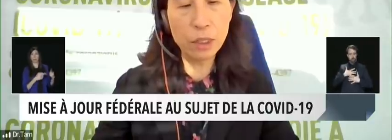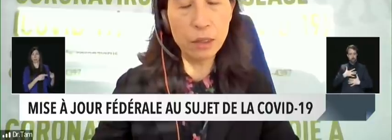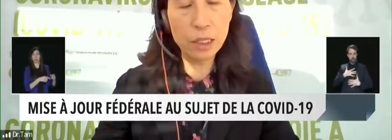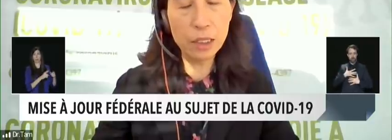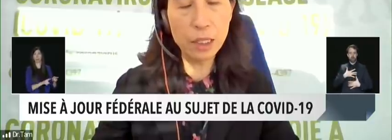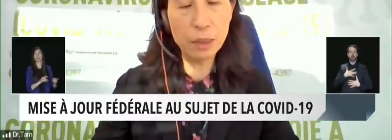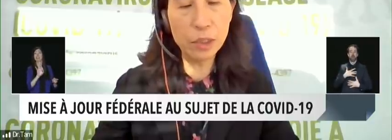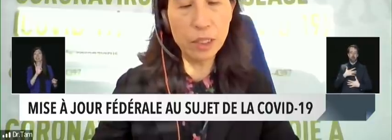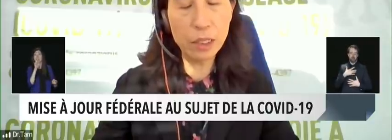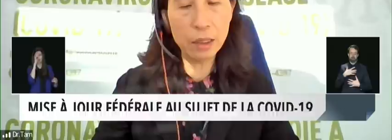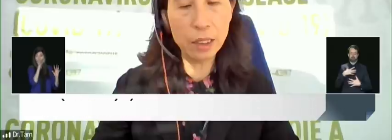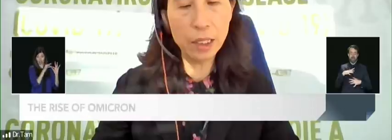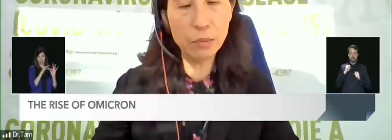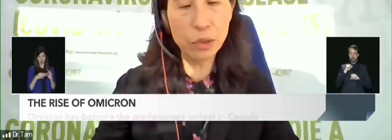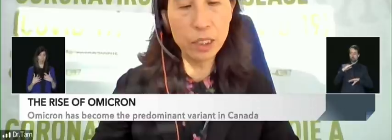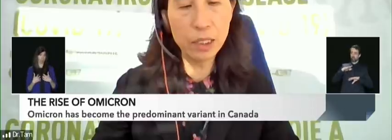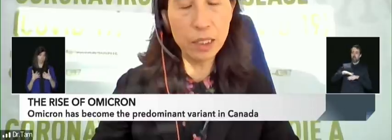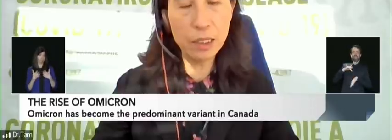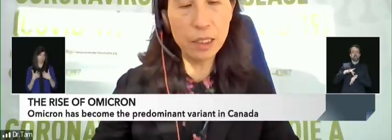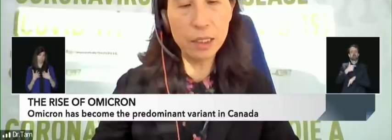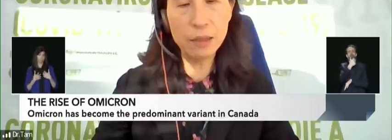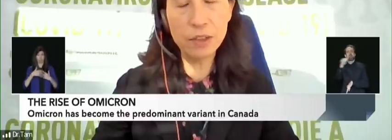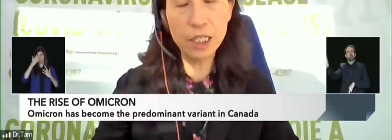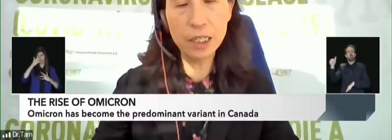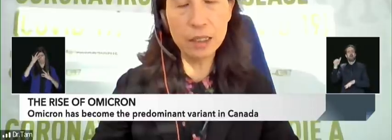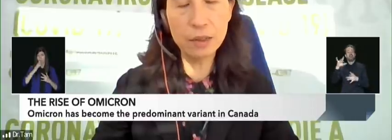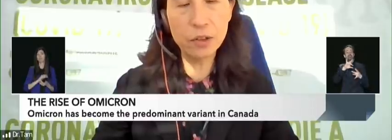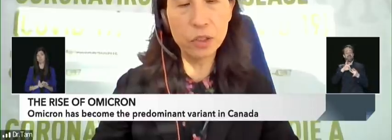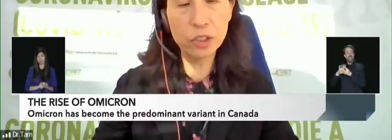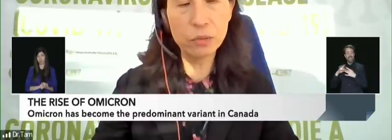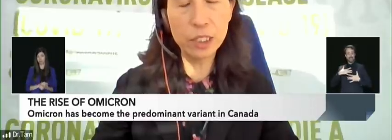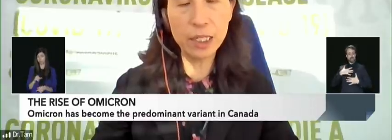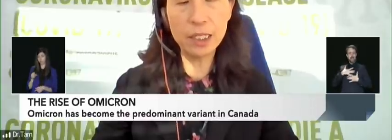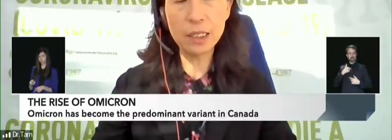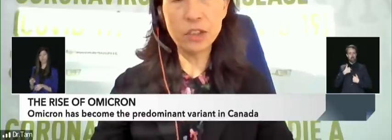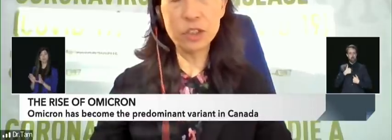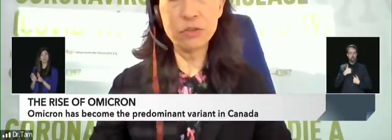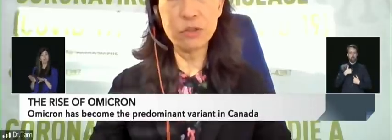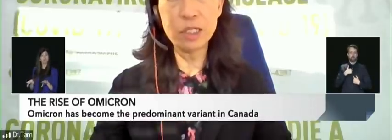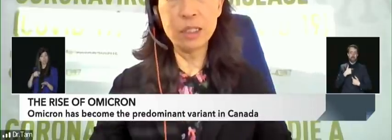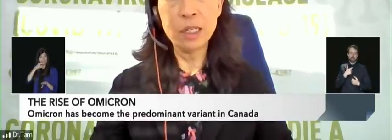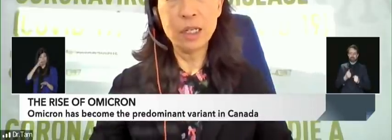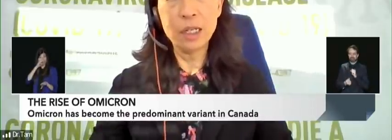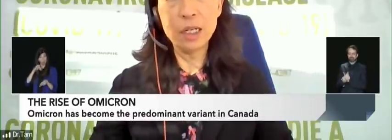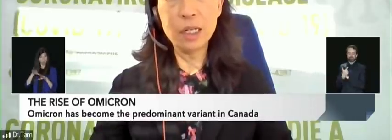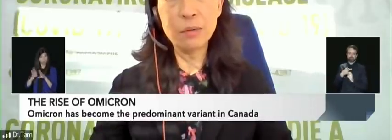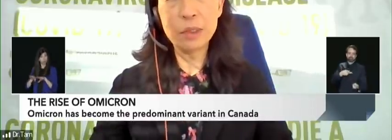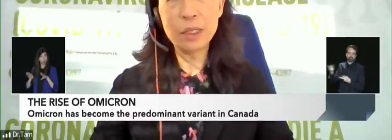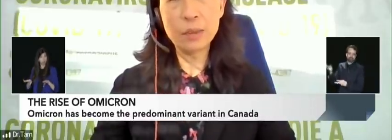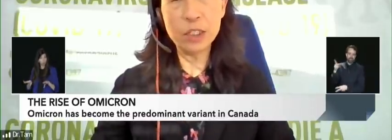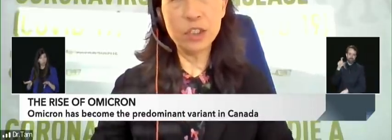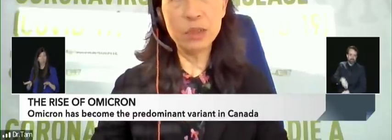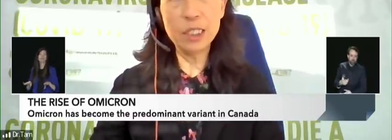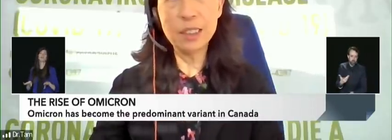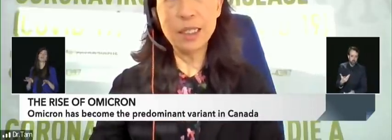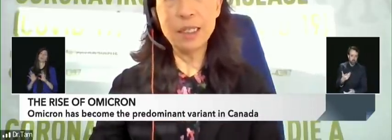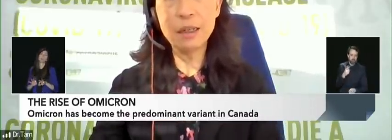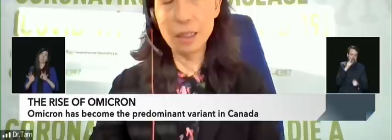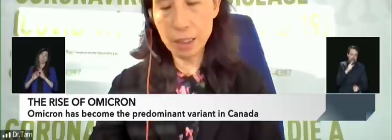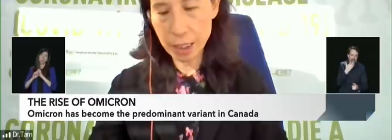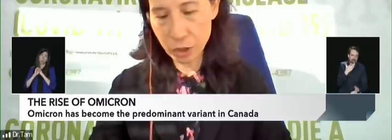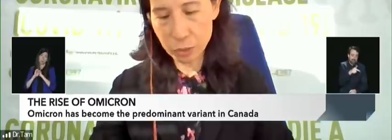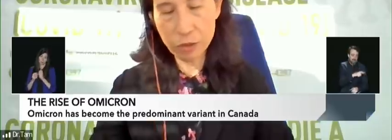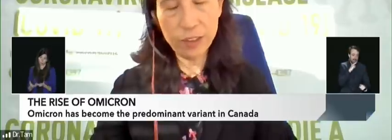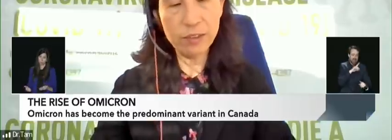So there's a number of, I think, important things to consider for kids, of course, to protect younger children, especially because